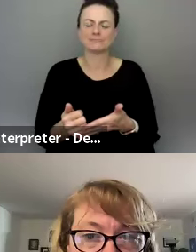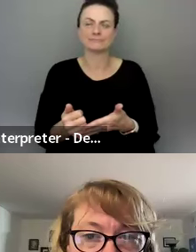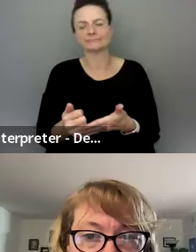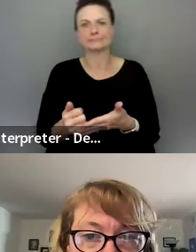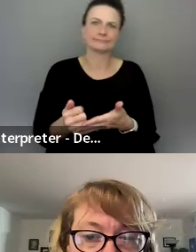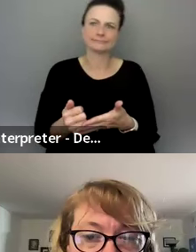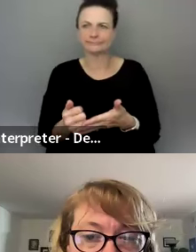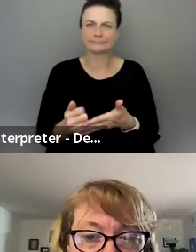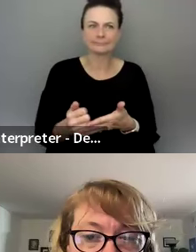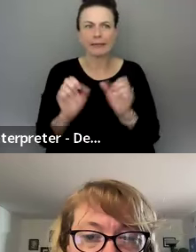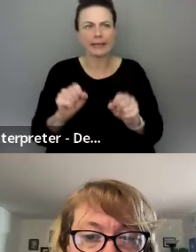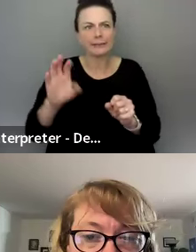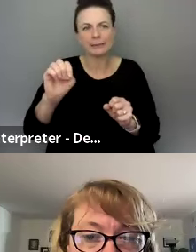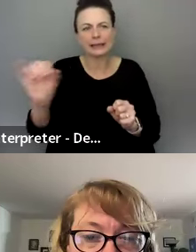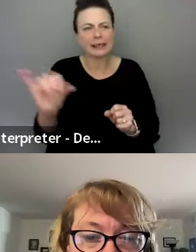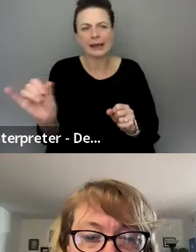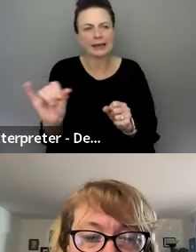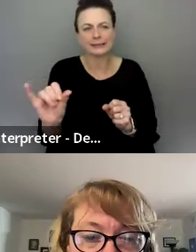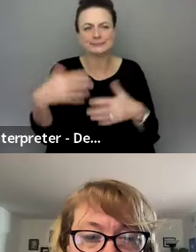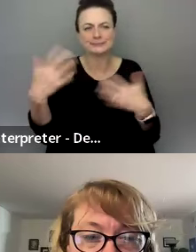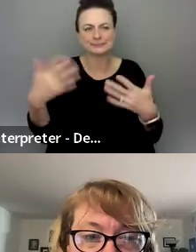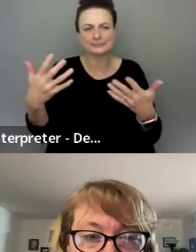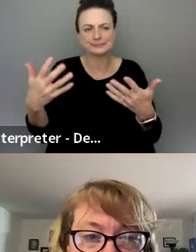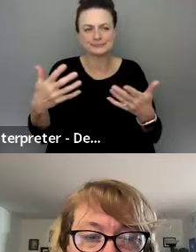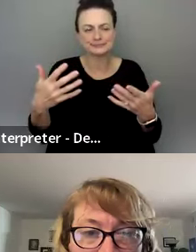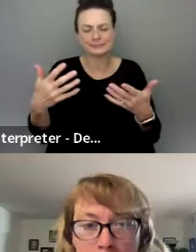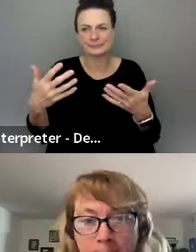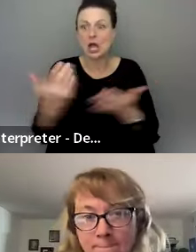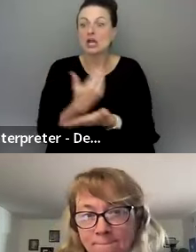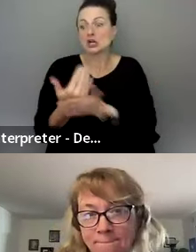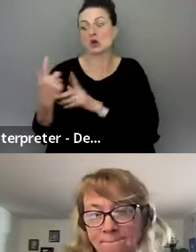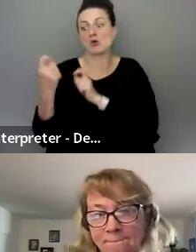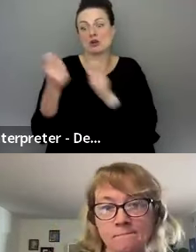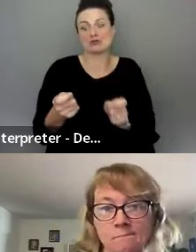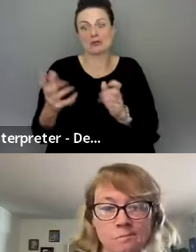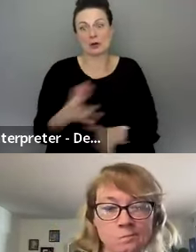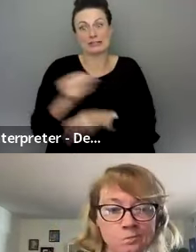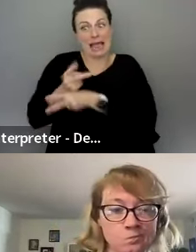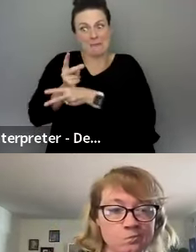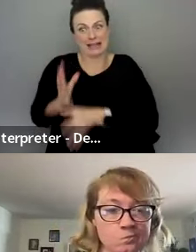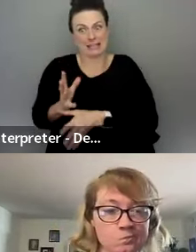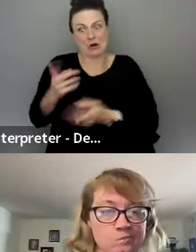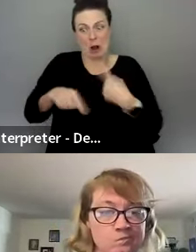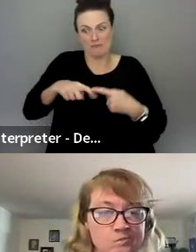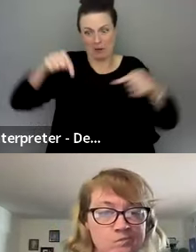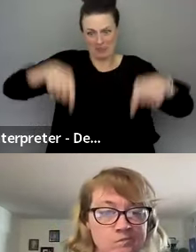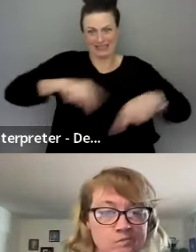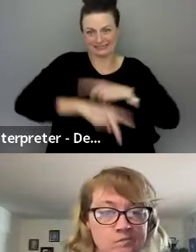or can be like a source for new contributors and maintainers because we're, you're kind of like